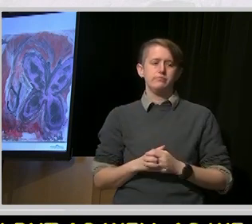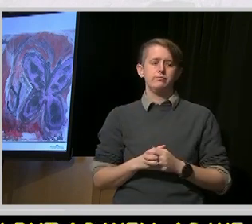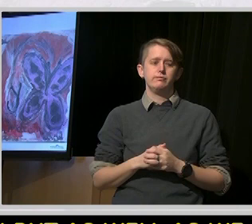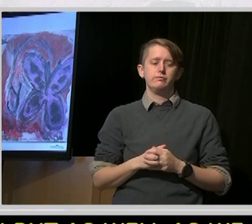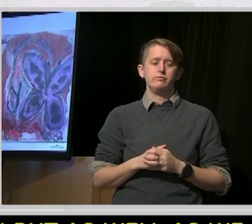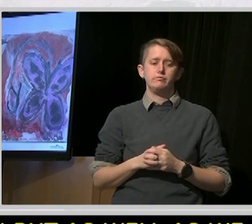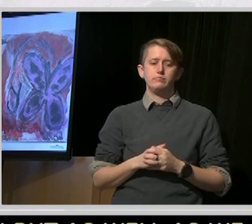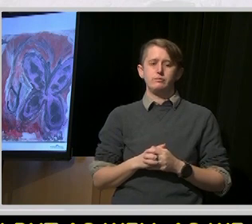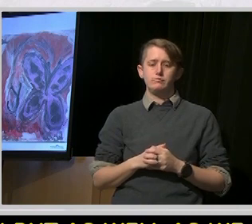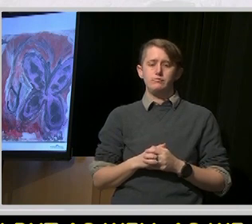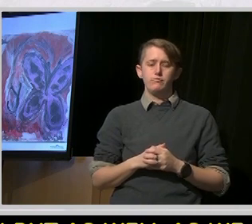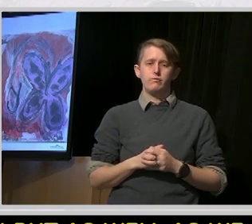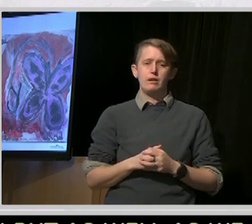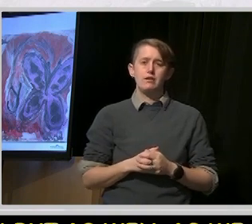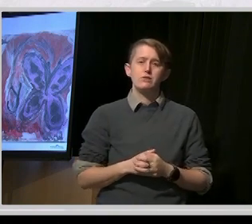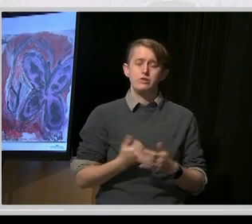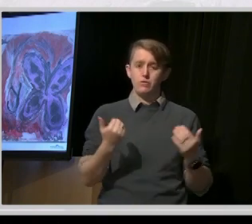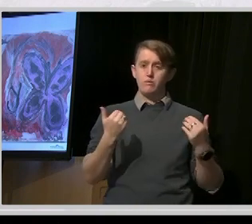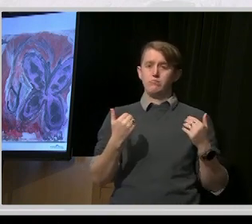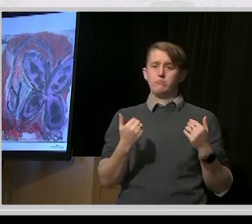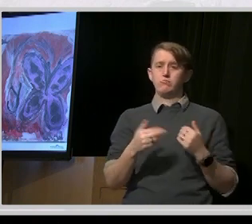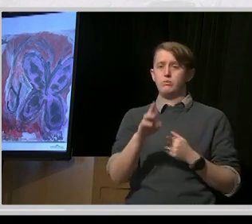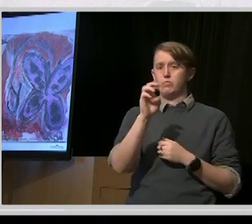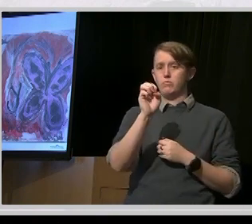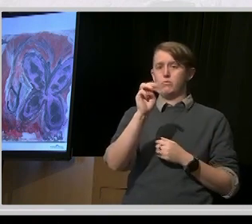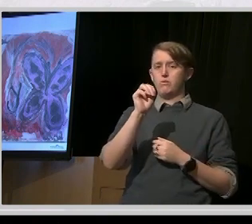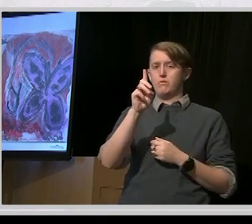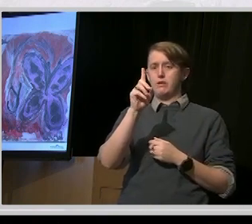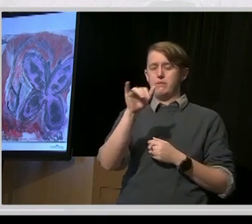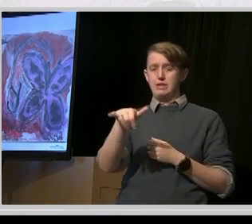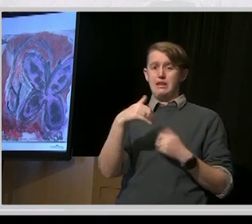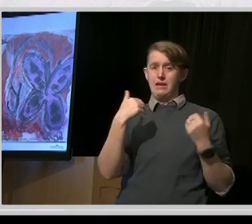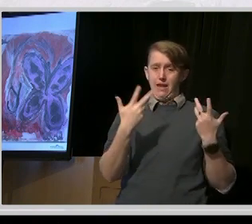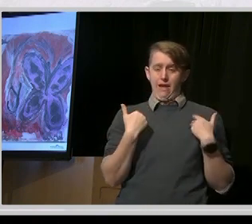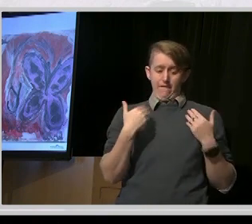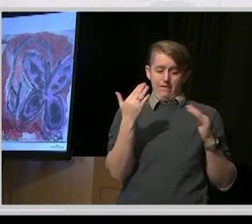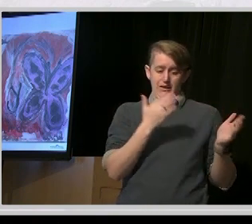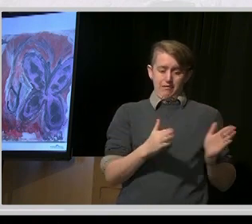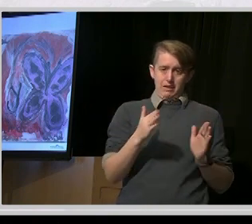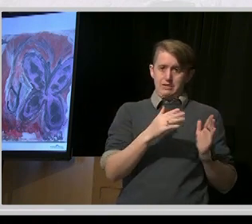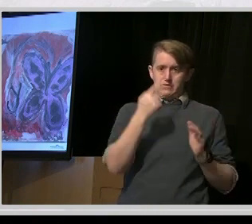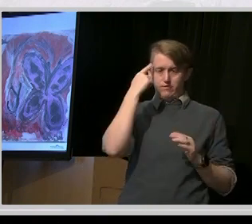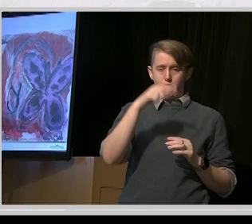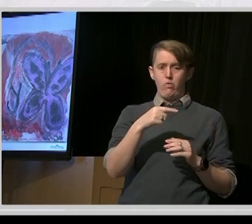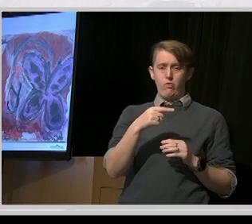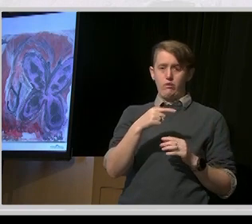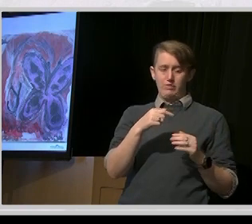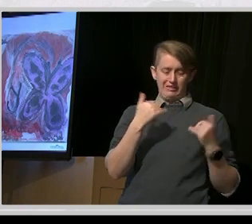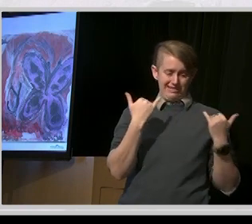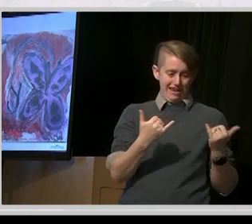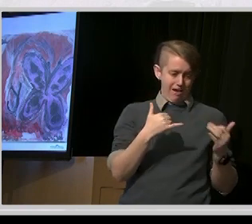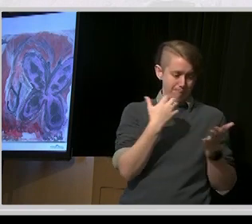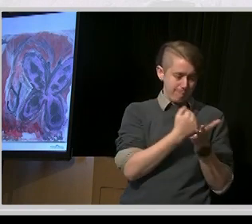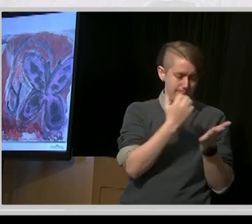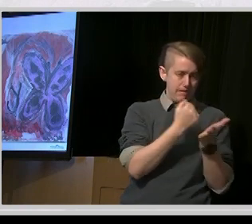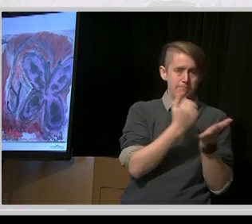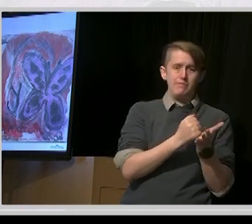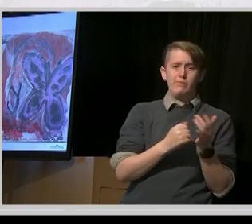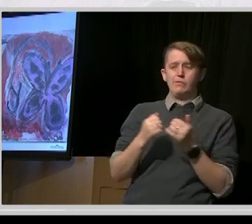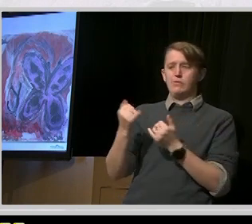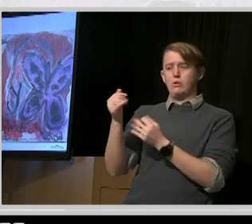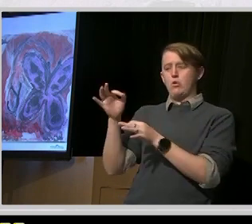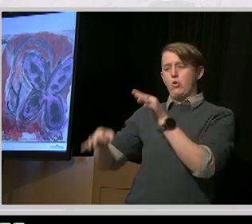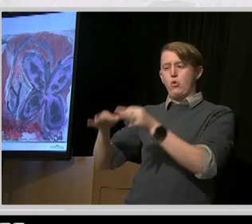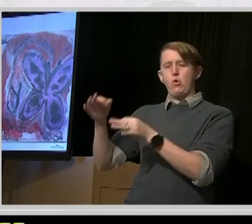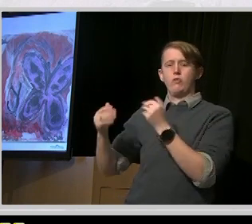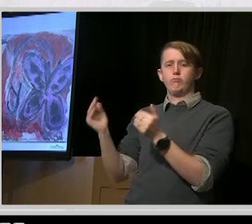be done while we're waiting for the court to agree. They're all underway. It talks about a five year period, then a review.